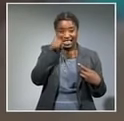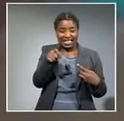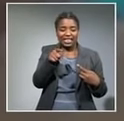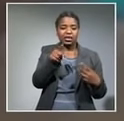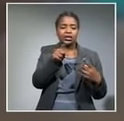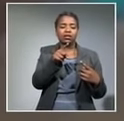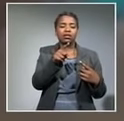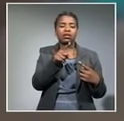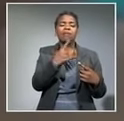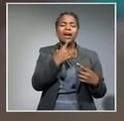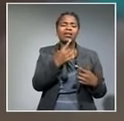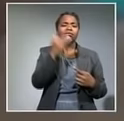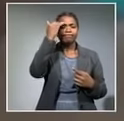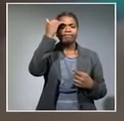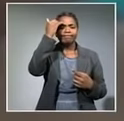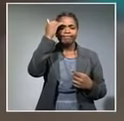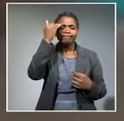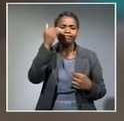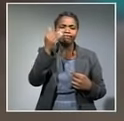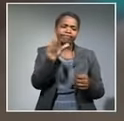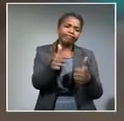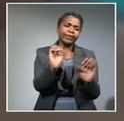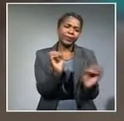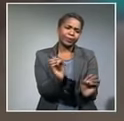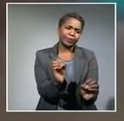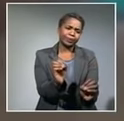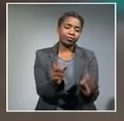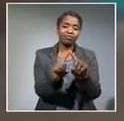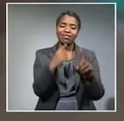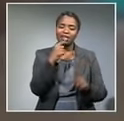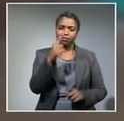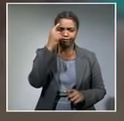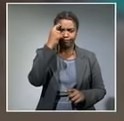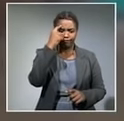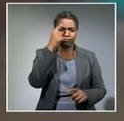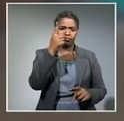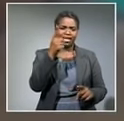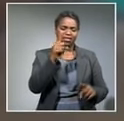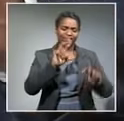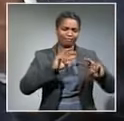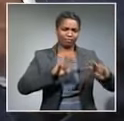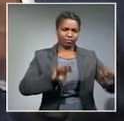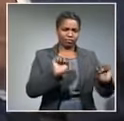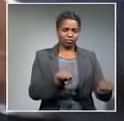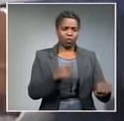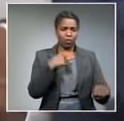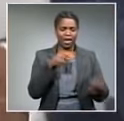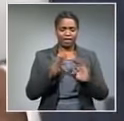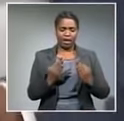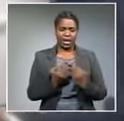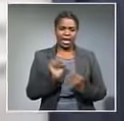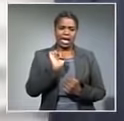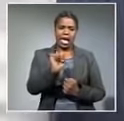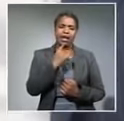says he's physically and mentally unwell the prosecutor has referred Naya for mental observation based on affidavits received from his